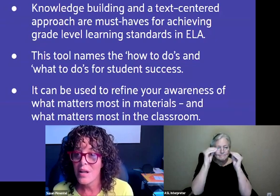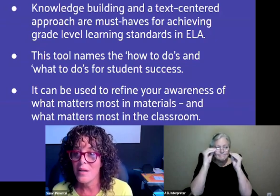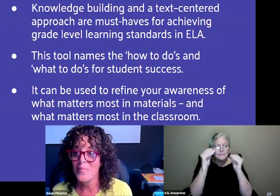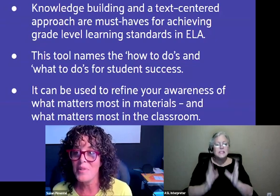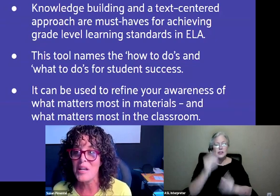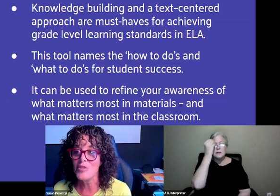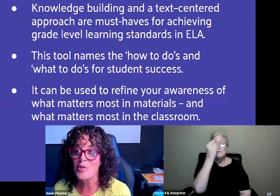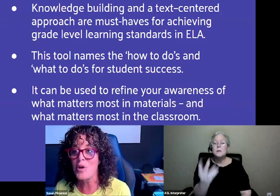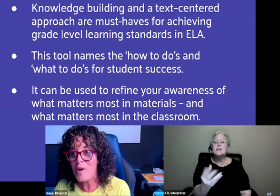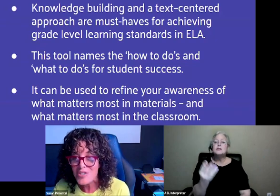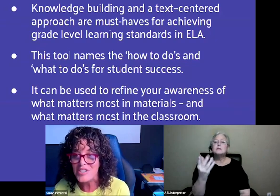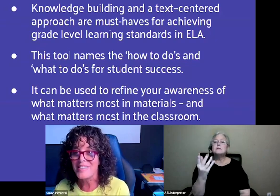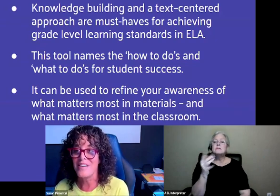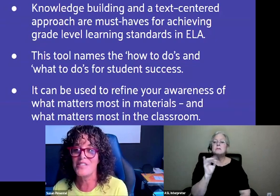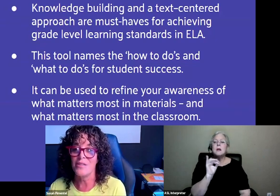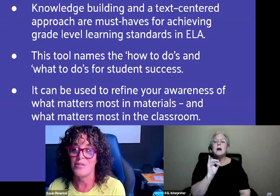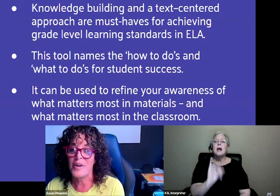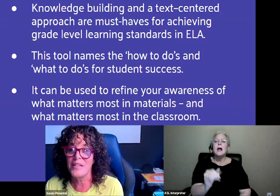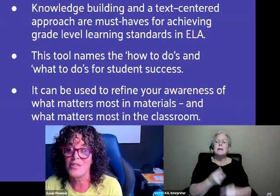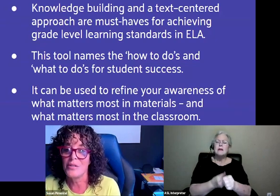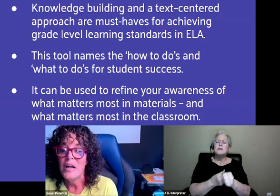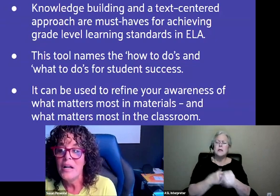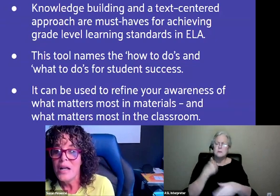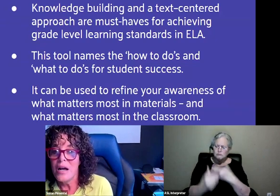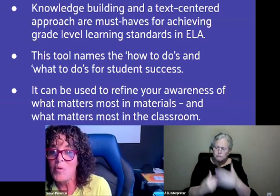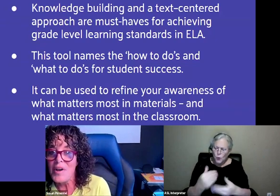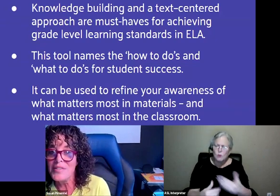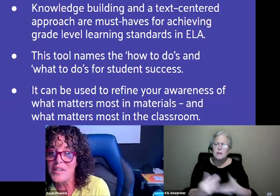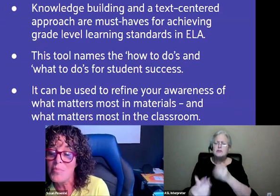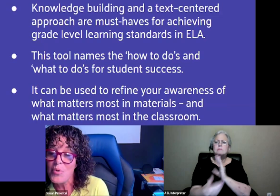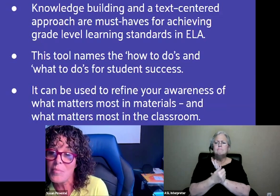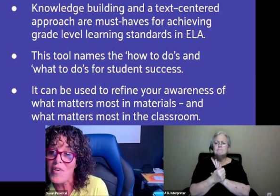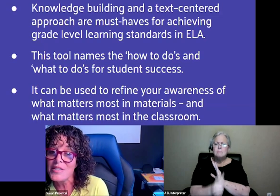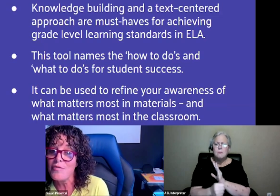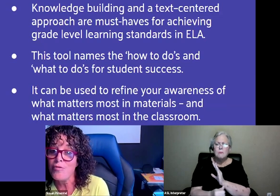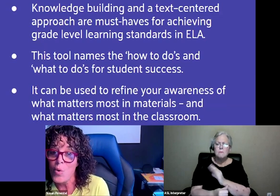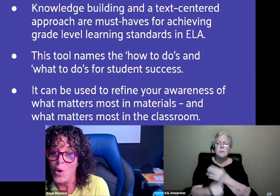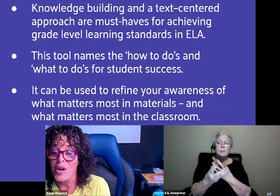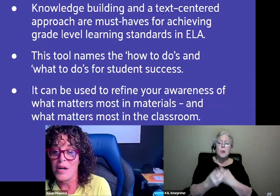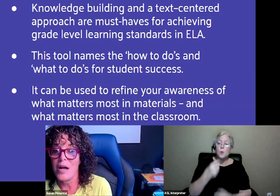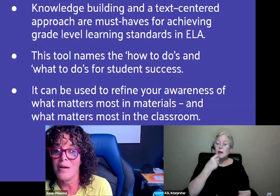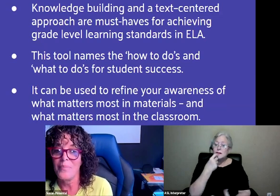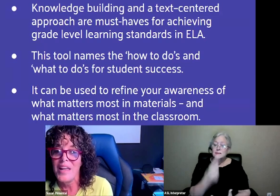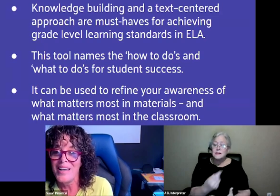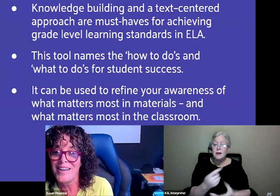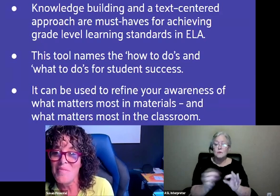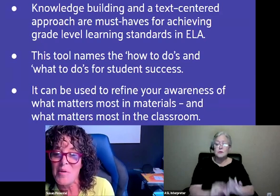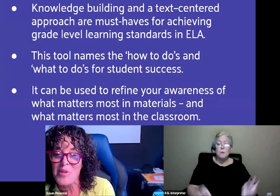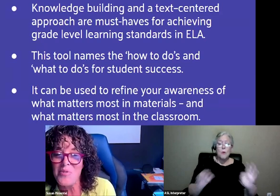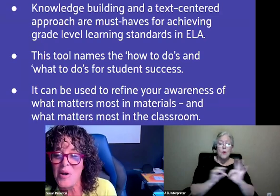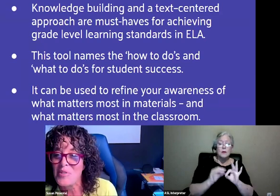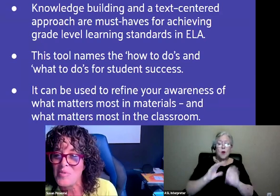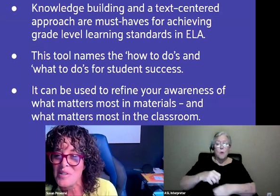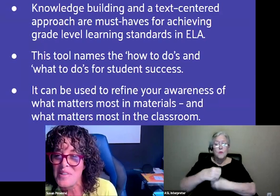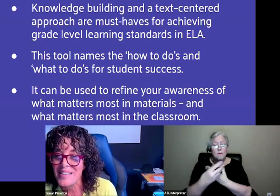because there's a progression of skills, right? So we want to say it's important. It provides a floor. And I think,